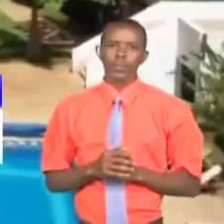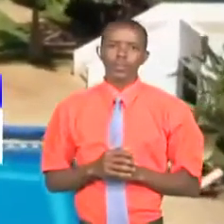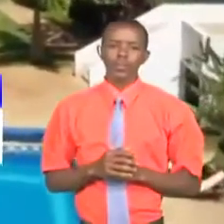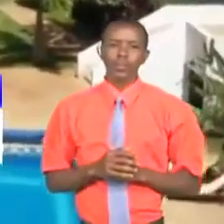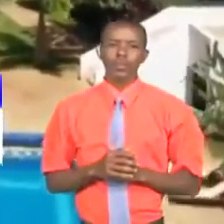name is Joanne Kutu.